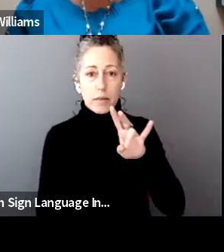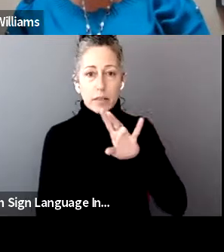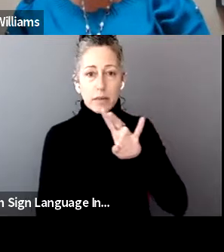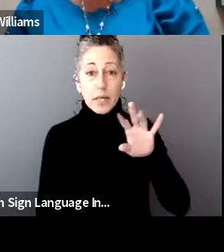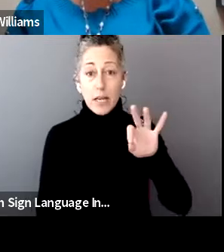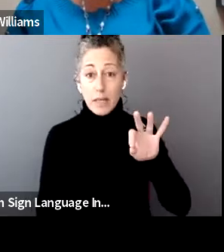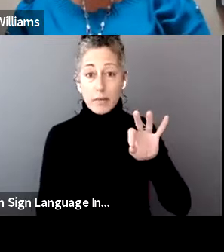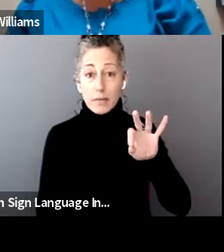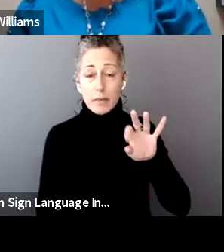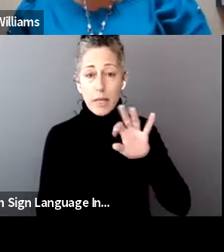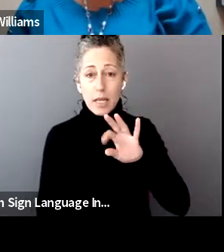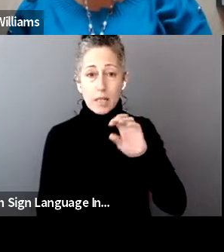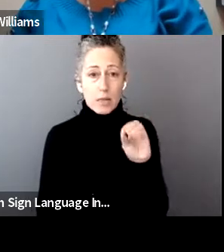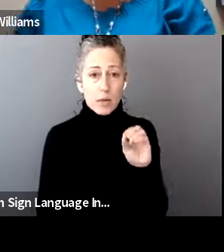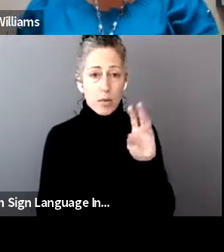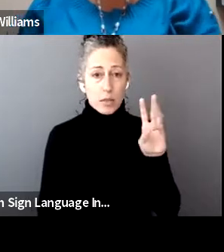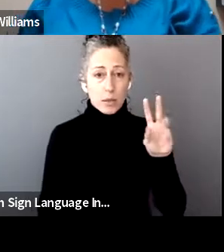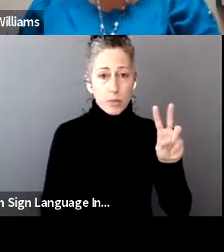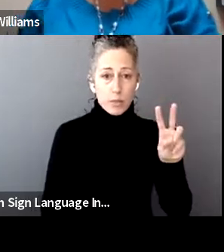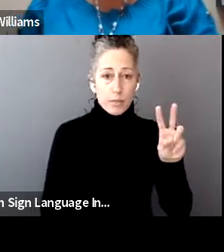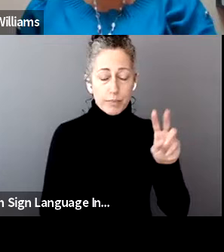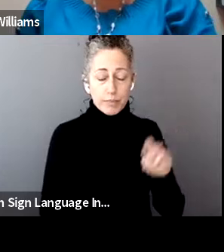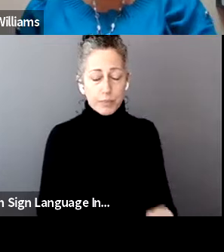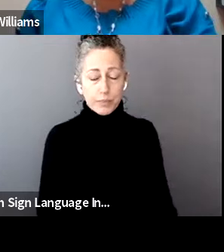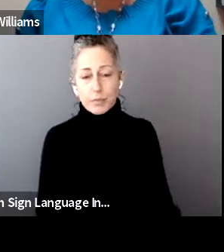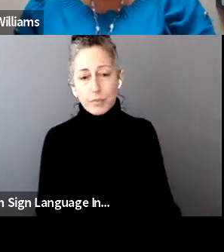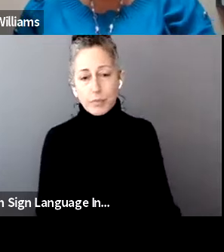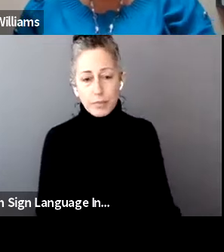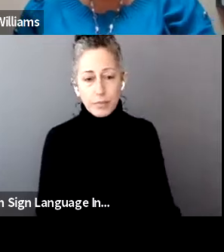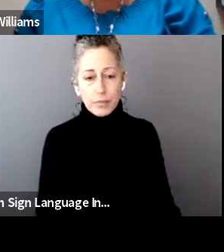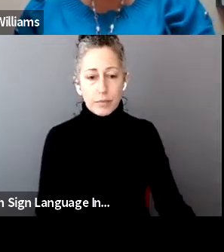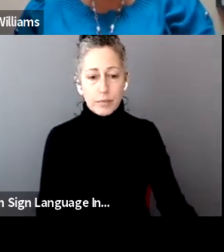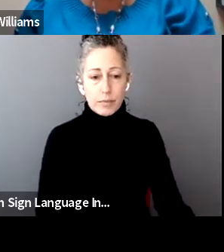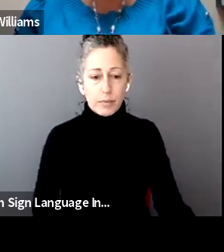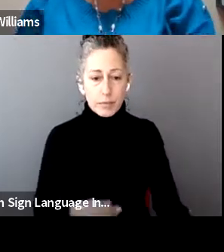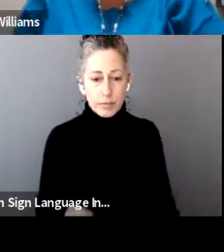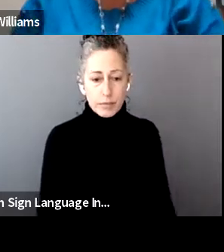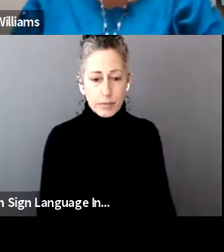-9062. Thank Thank you.